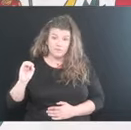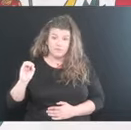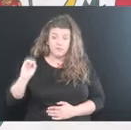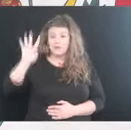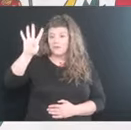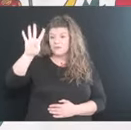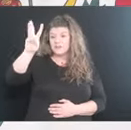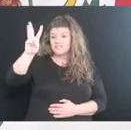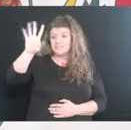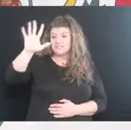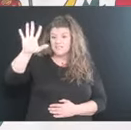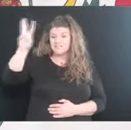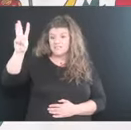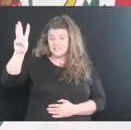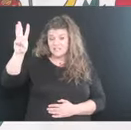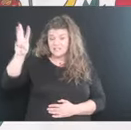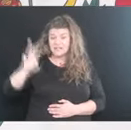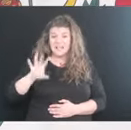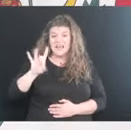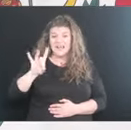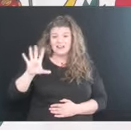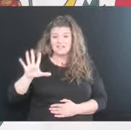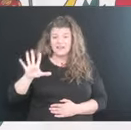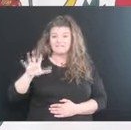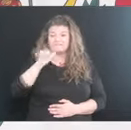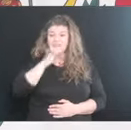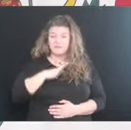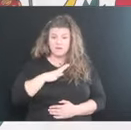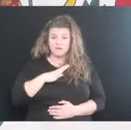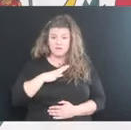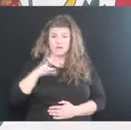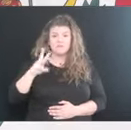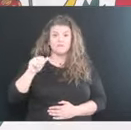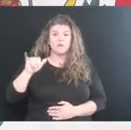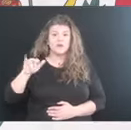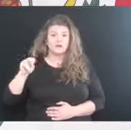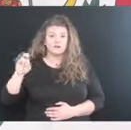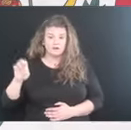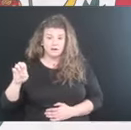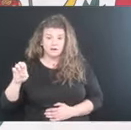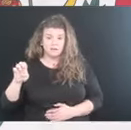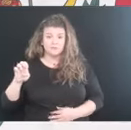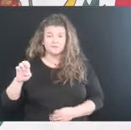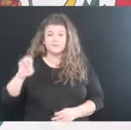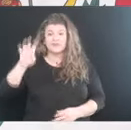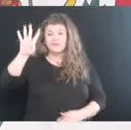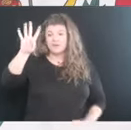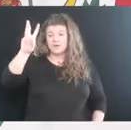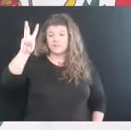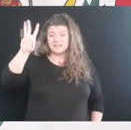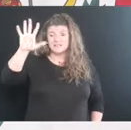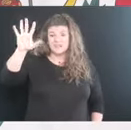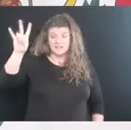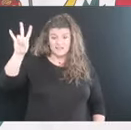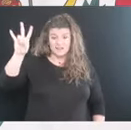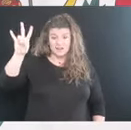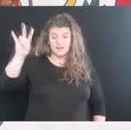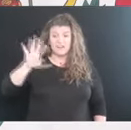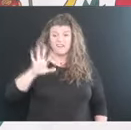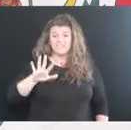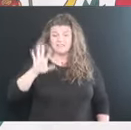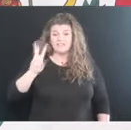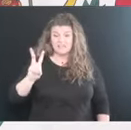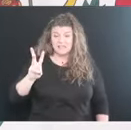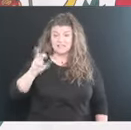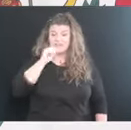4656th death of an 85-year-old female from Wayne County, the 4657th death of a 56